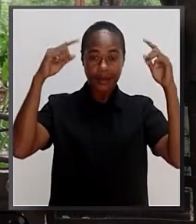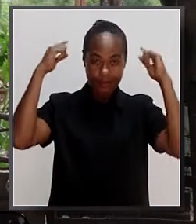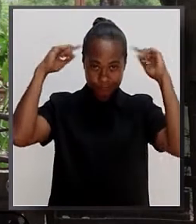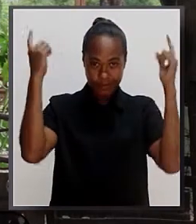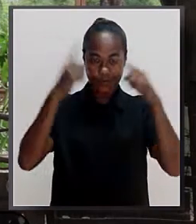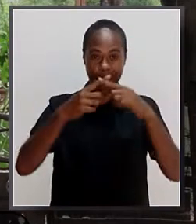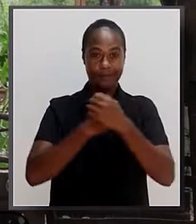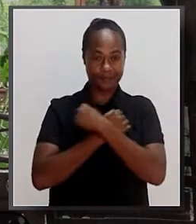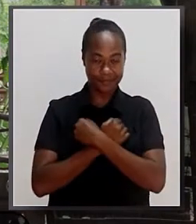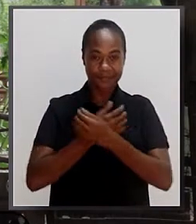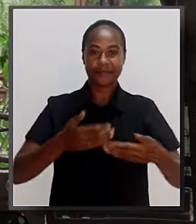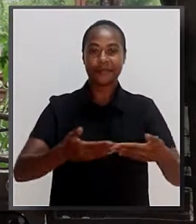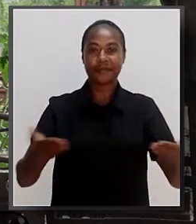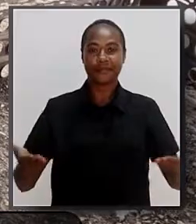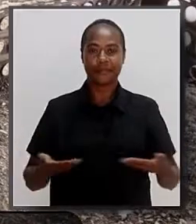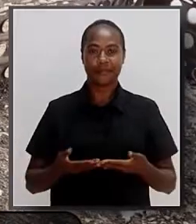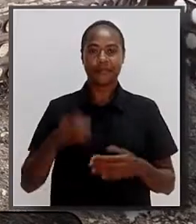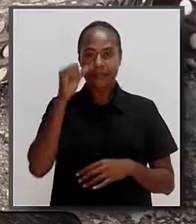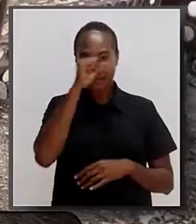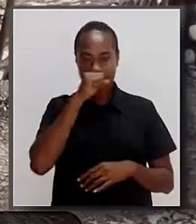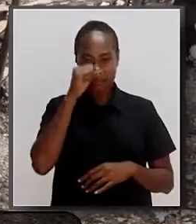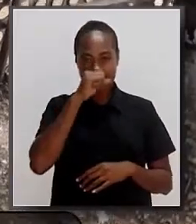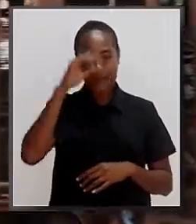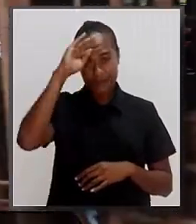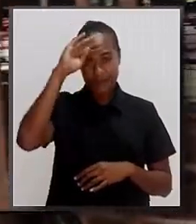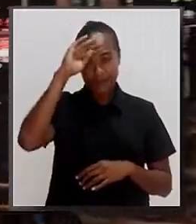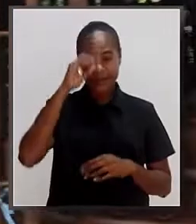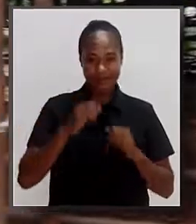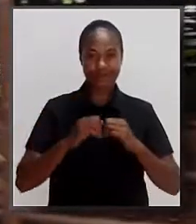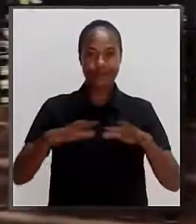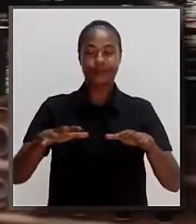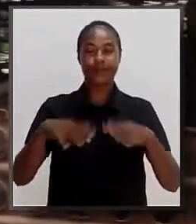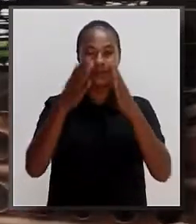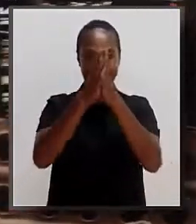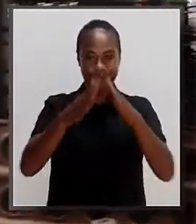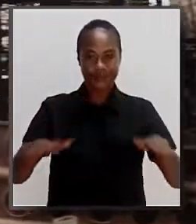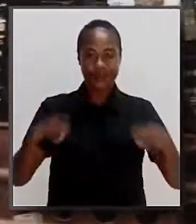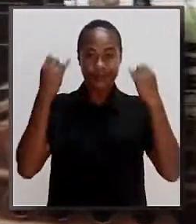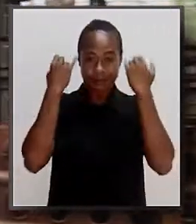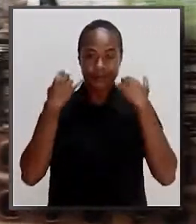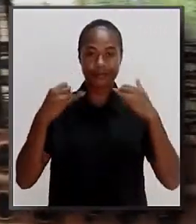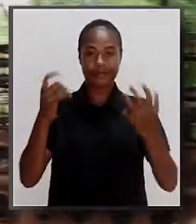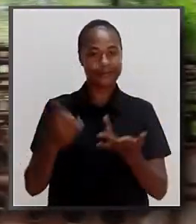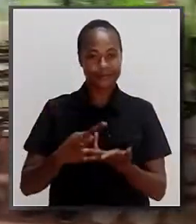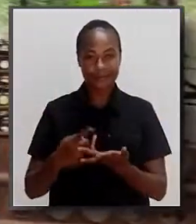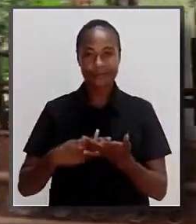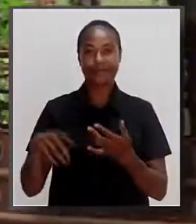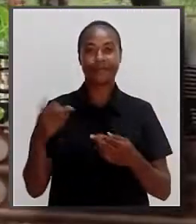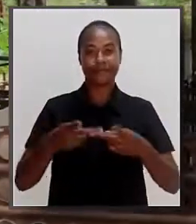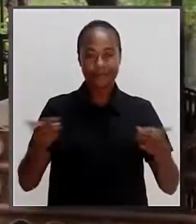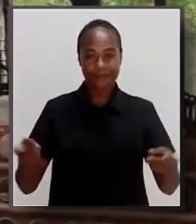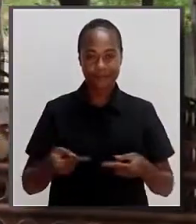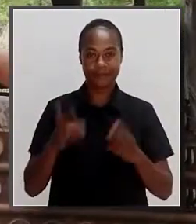and Southern Islands provinces. This pig disease can spread to Western Islands, Jiwaka and other parts